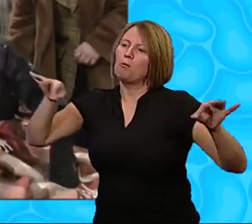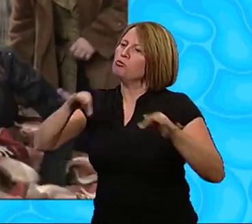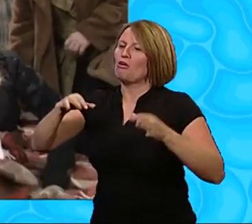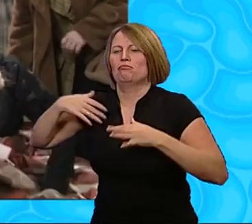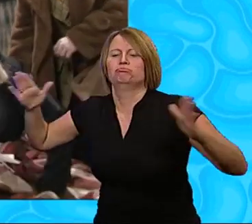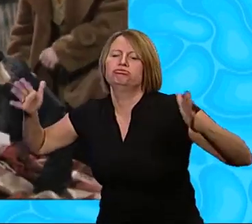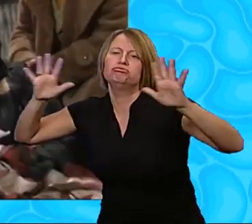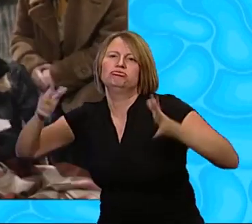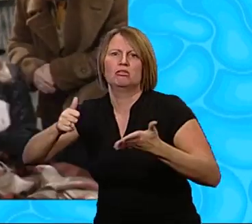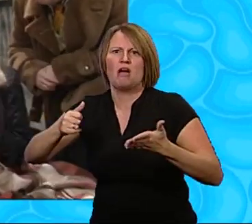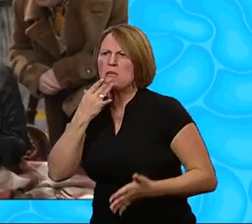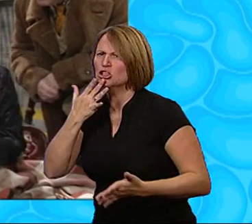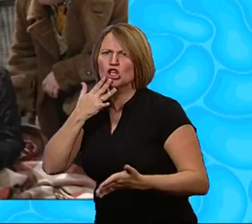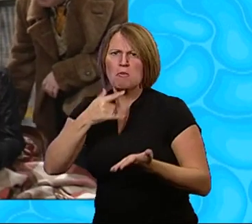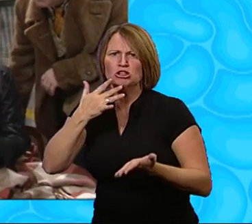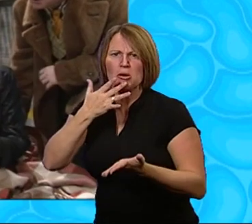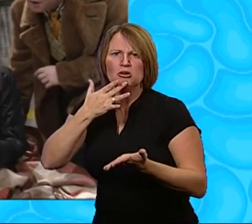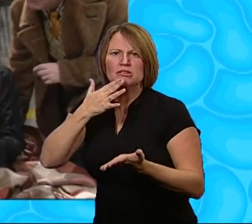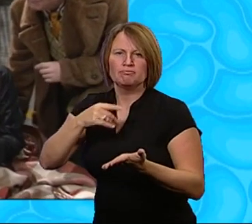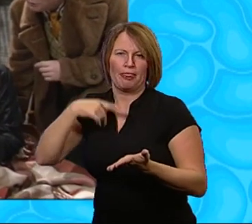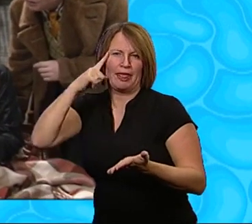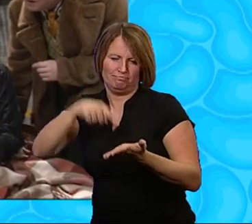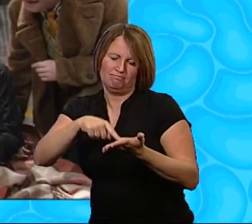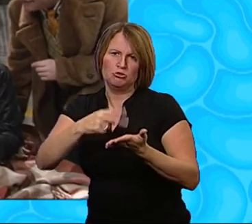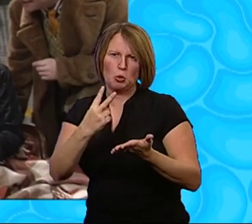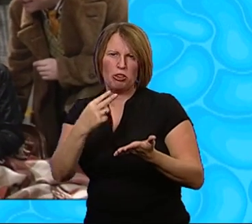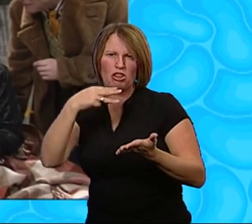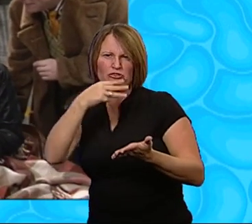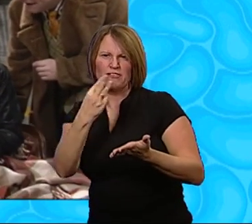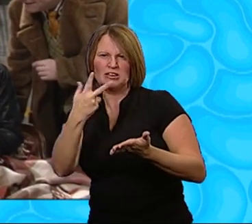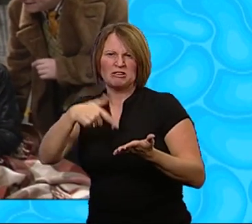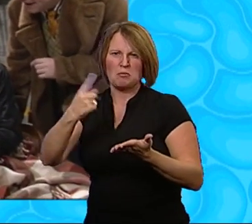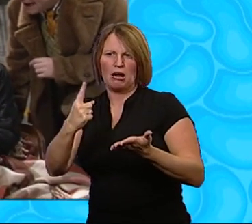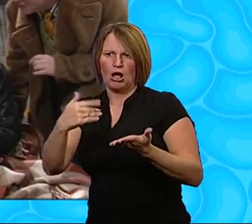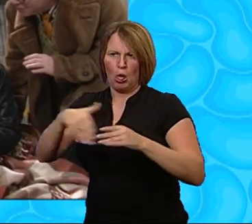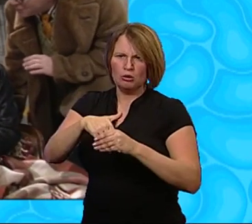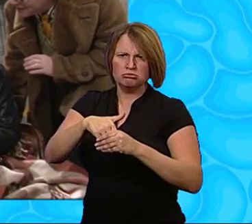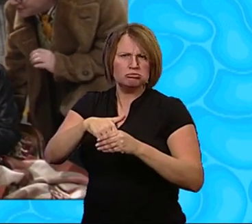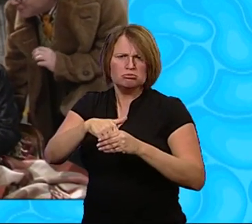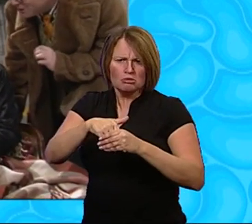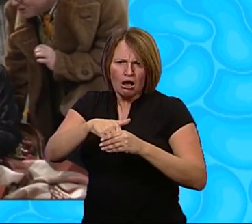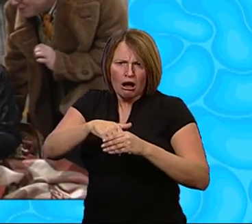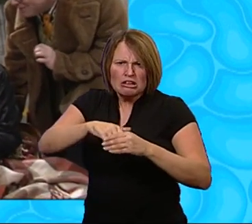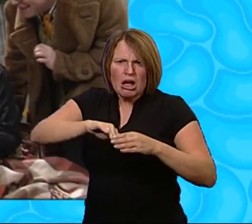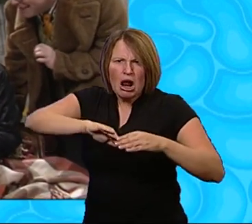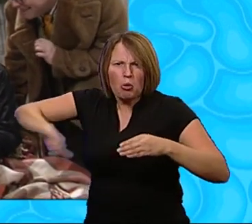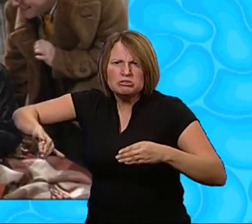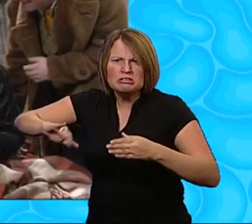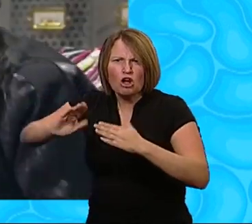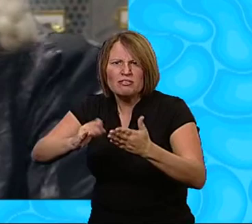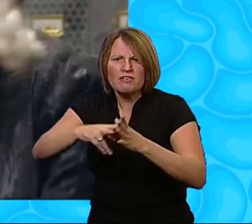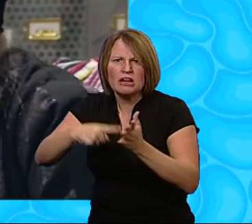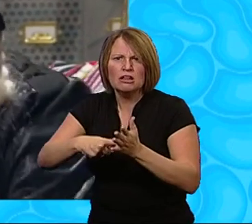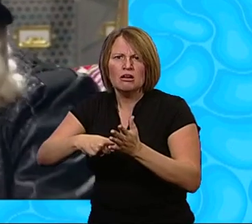How much is it then? I think you'll find it's £243.81 Excluding service charge and VAT